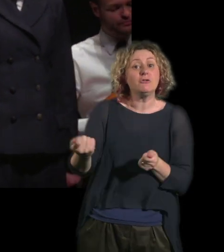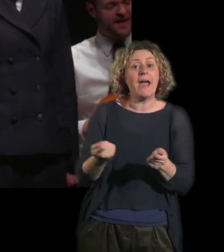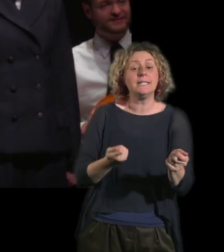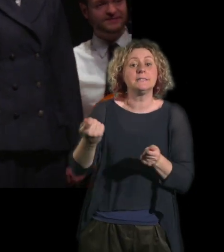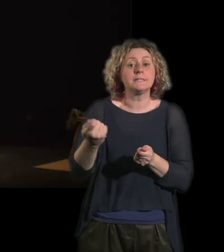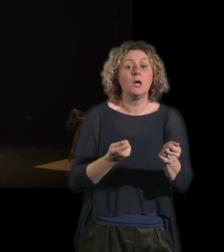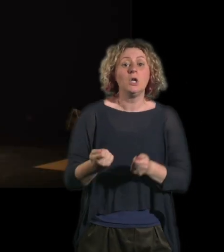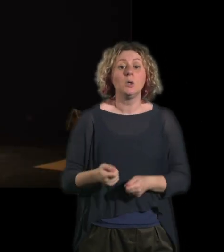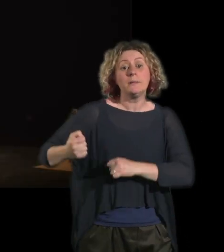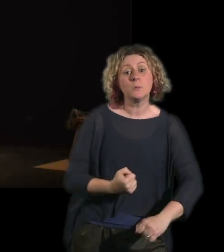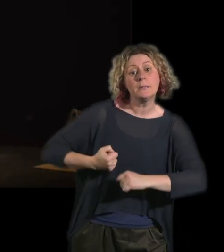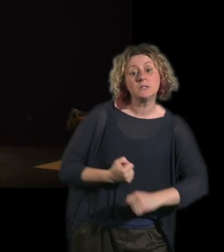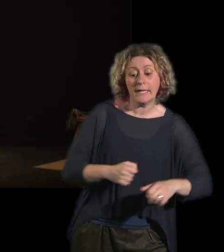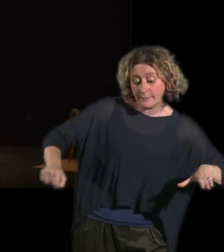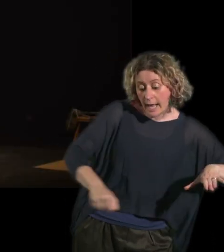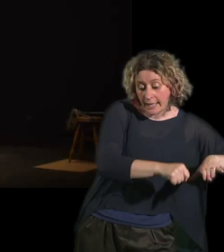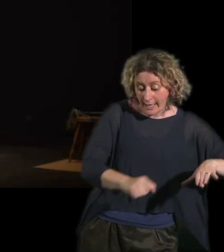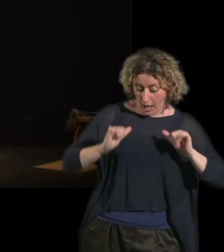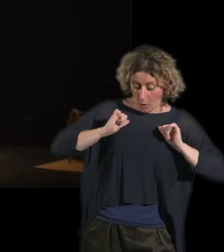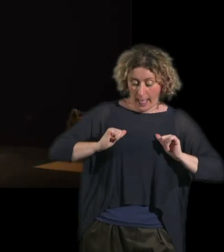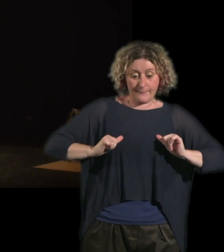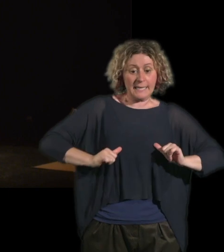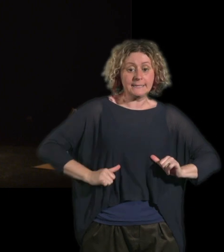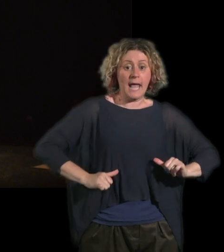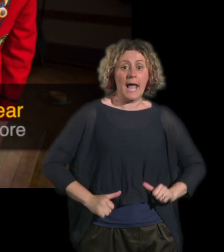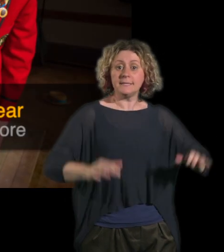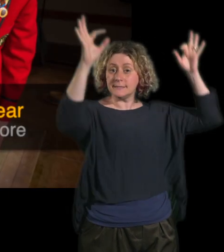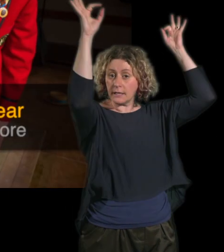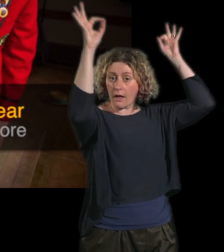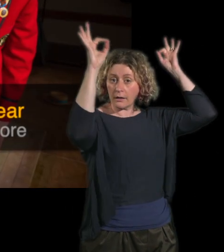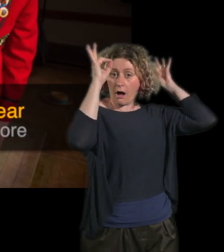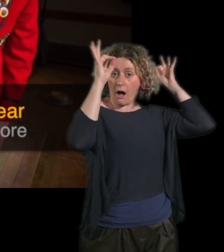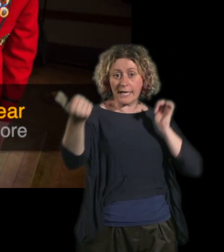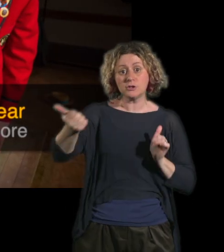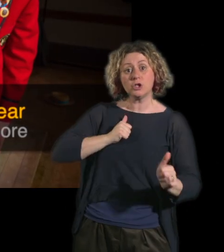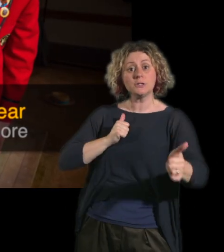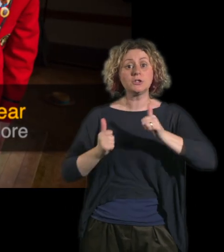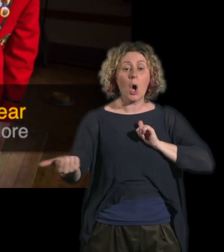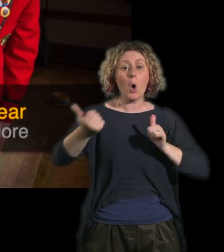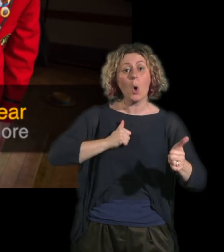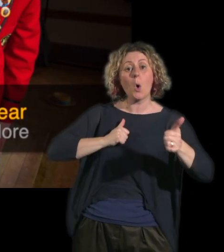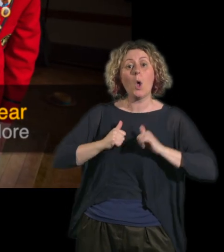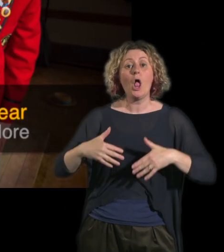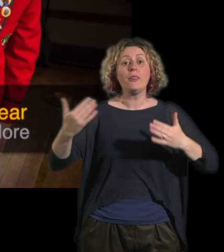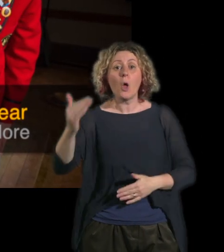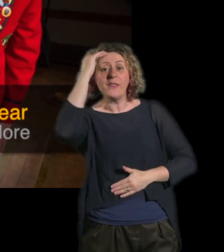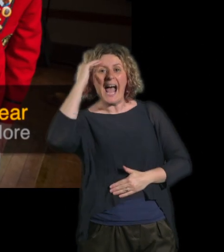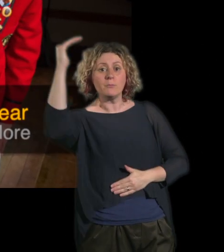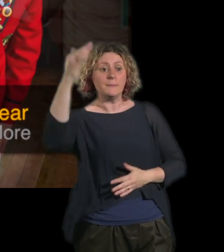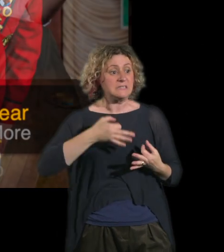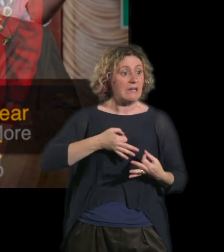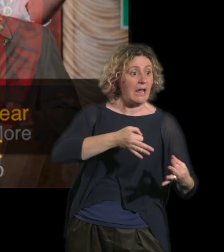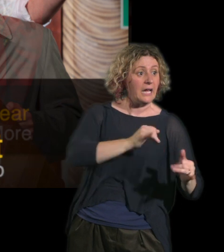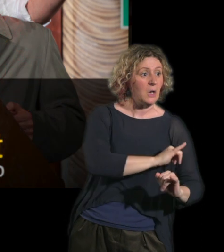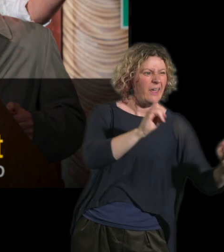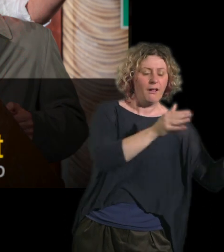Jenny Wren. So sweet, sweet, sweet. Get an eye on that pleat. And see that your hat's just so. Oh, the